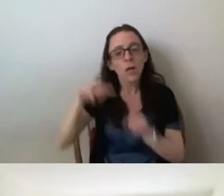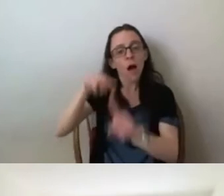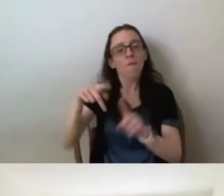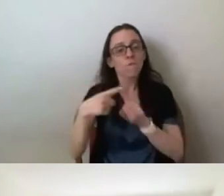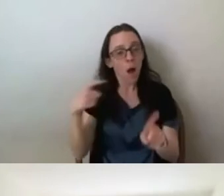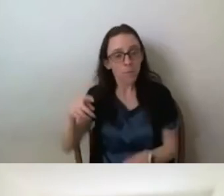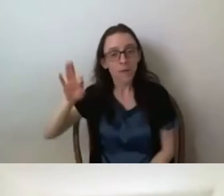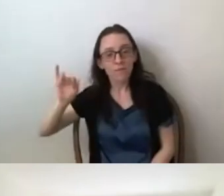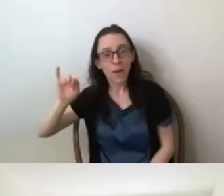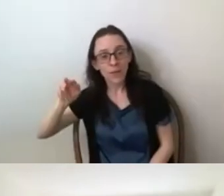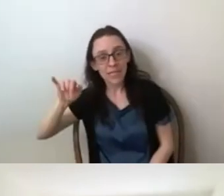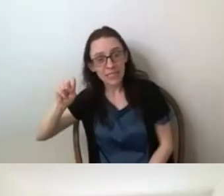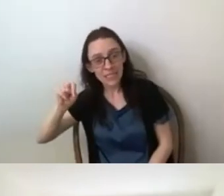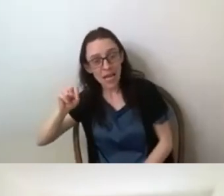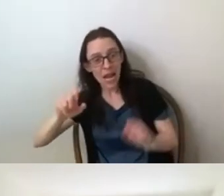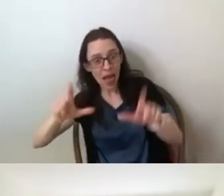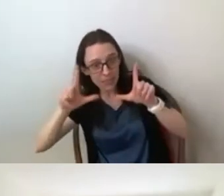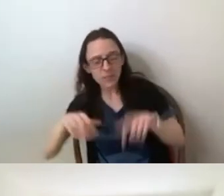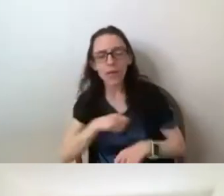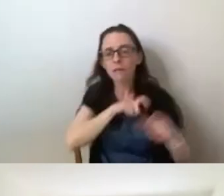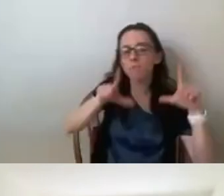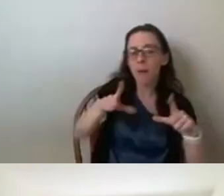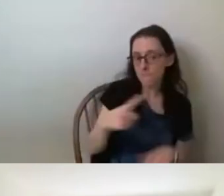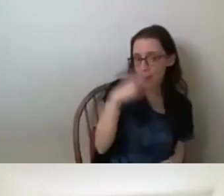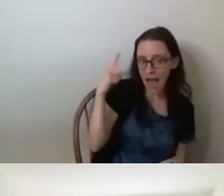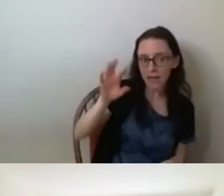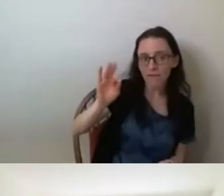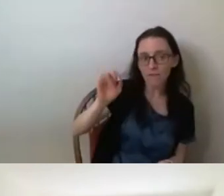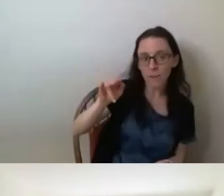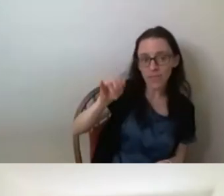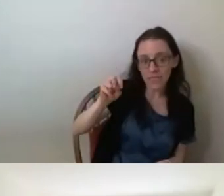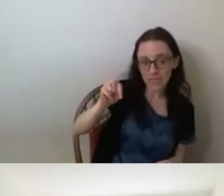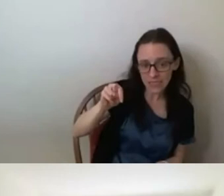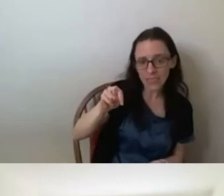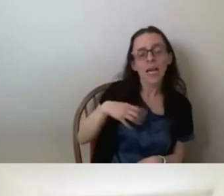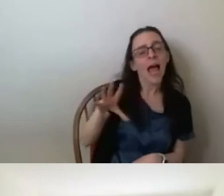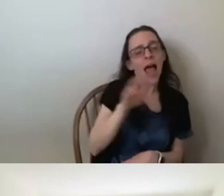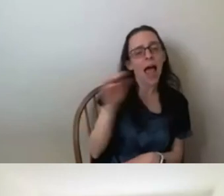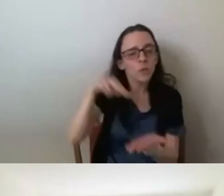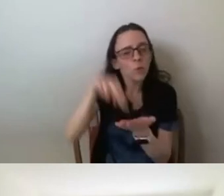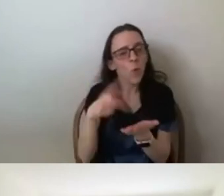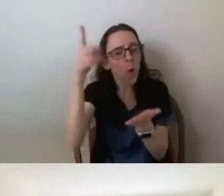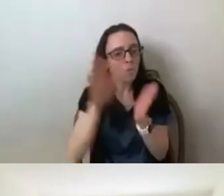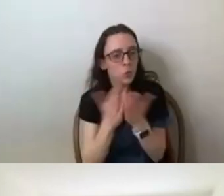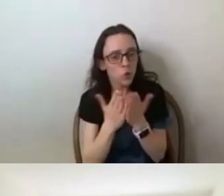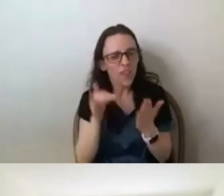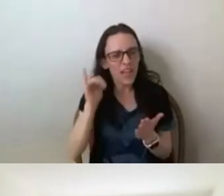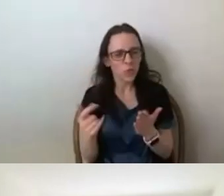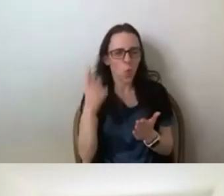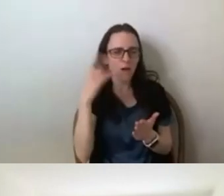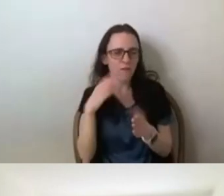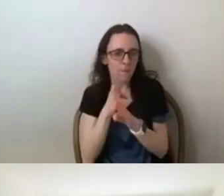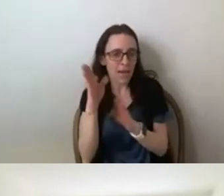And it was a conversation between Bell Hooks and her book, Marginal Ascender, that's one of the main books that we talked about in our